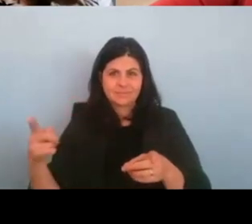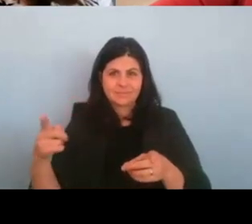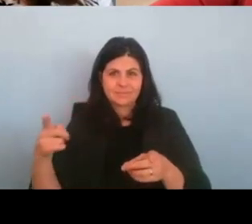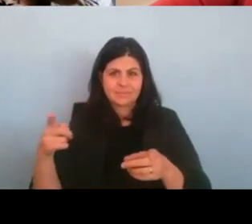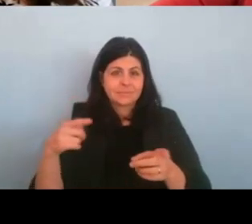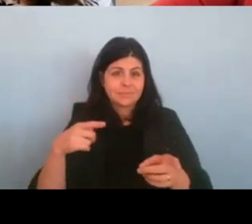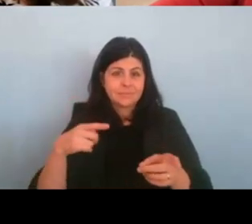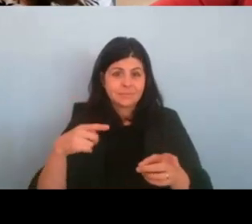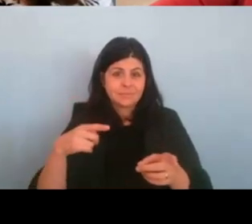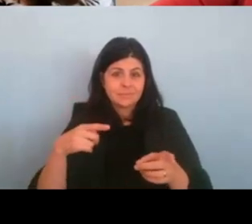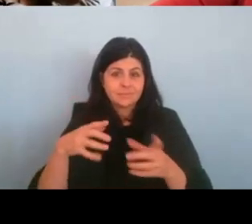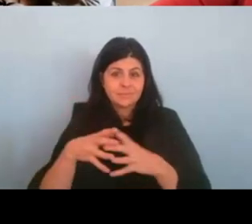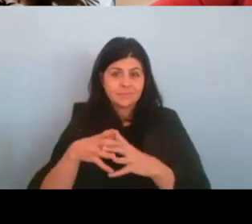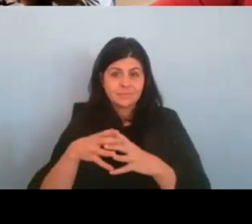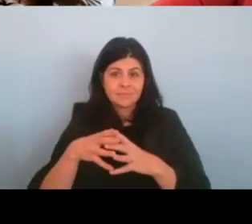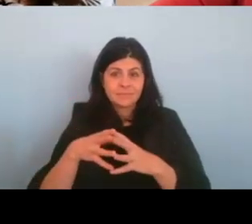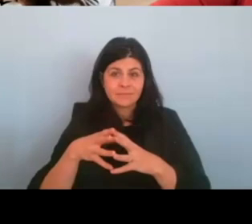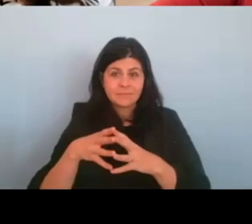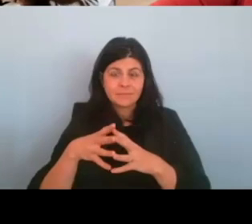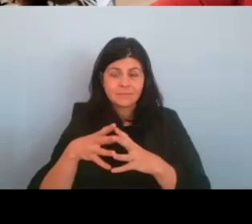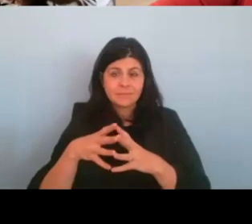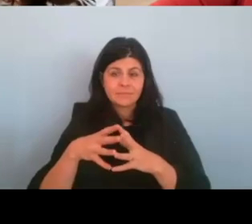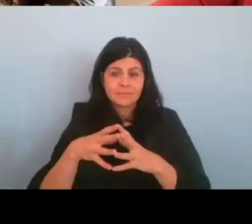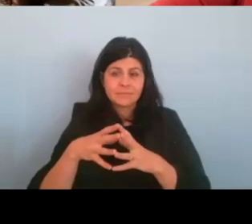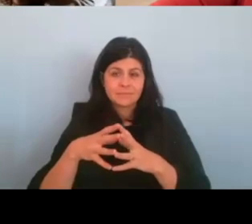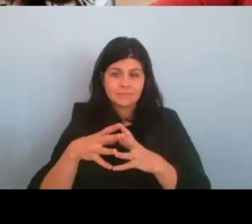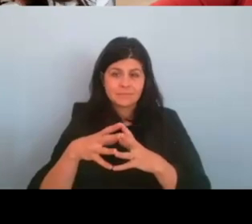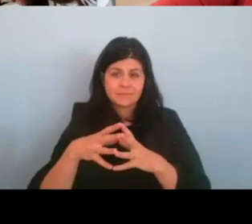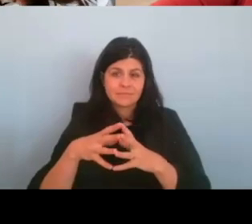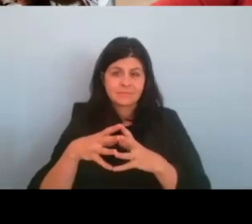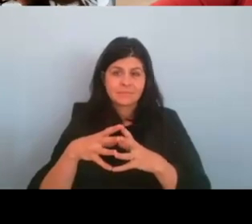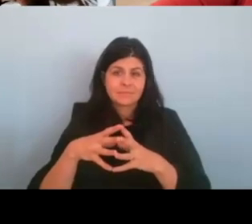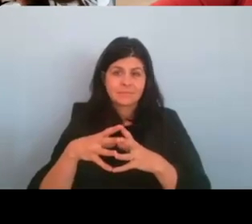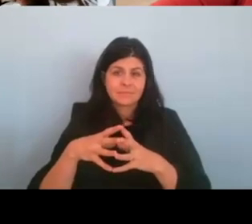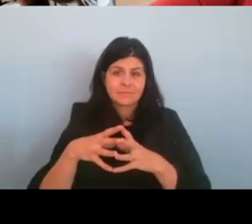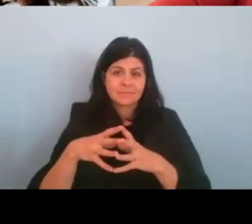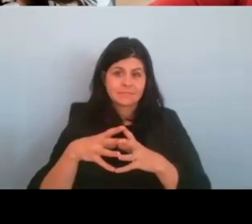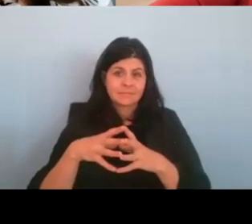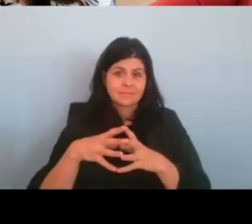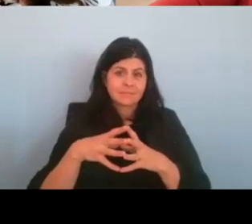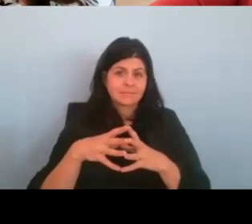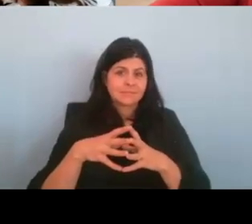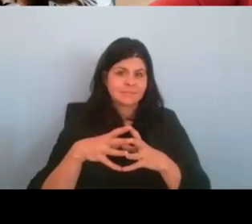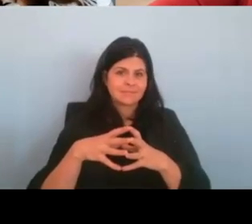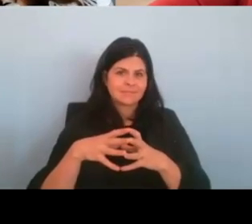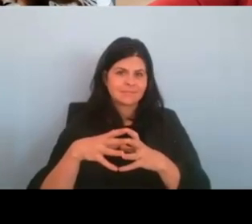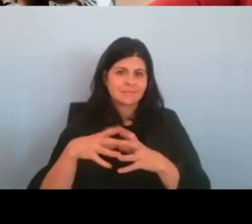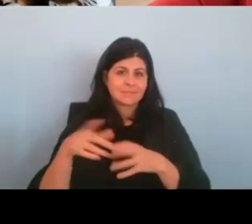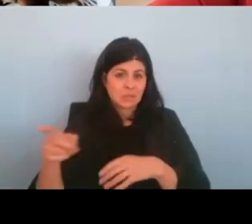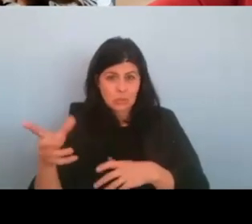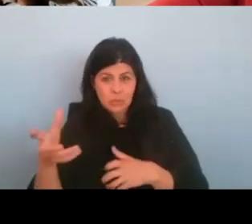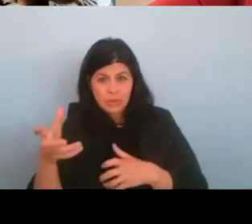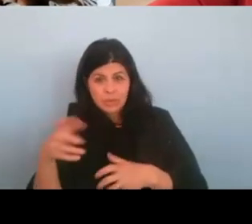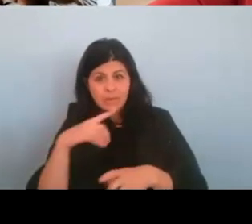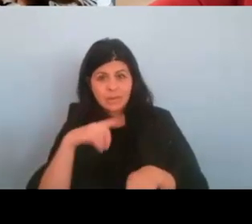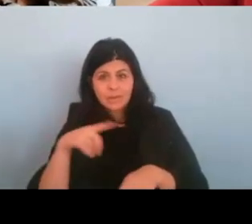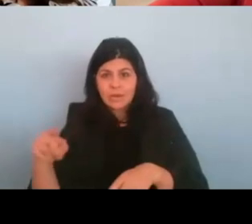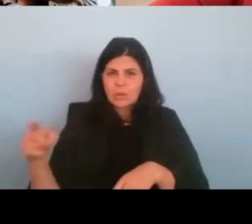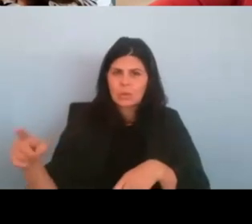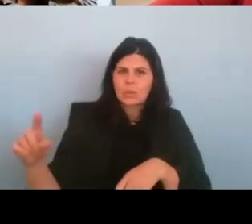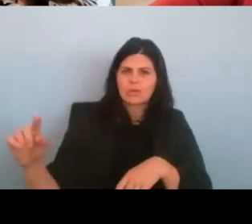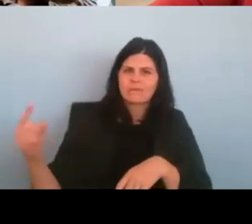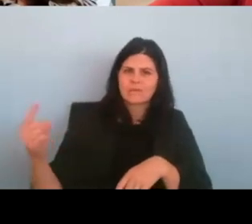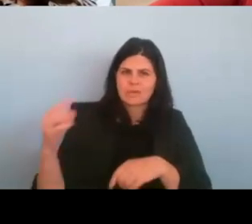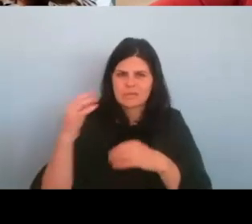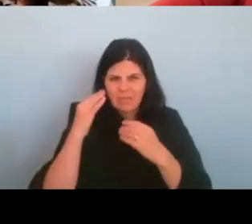What? Um, did I, do you want to answer or? I'll let you guys go first. I'm still